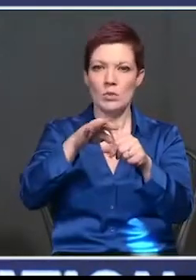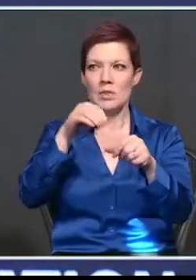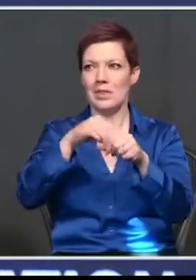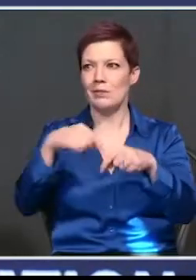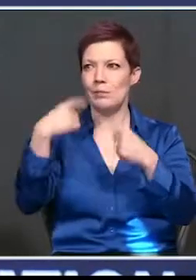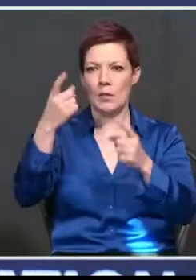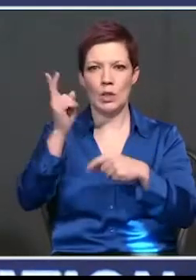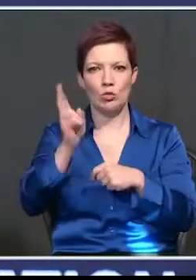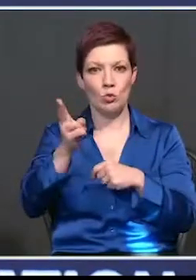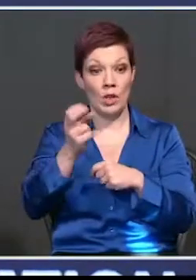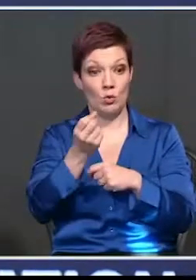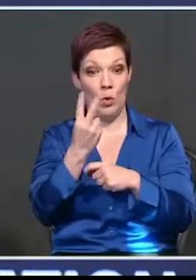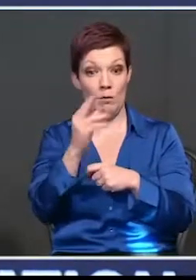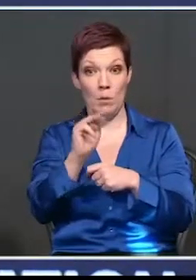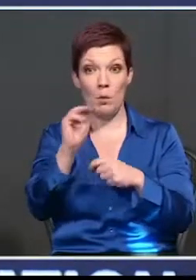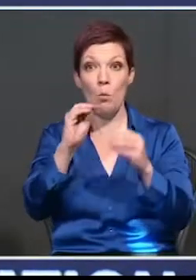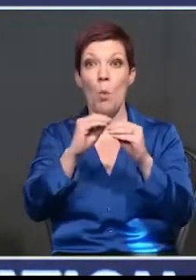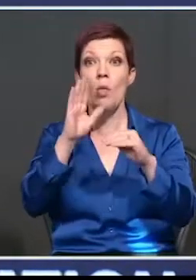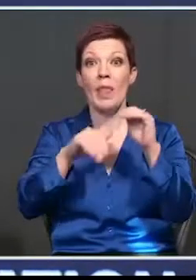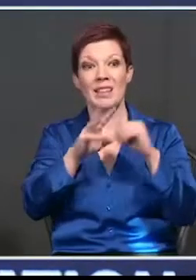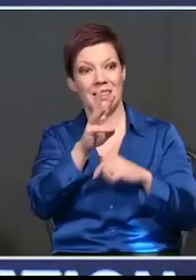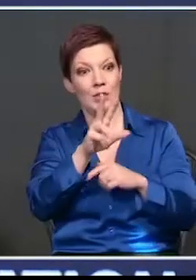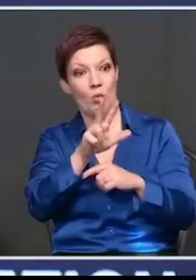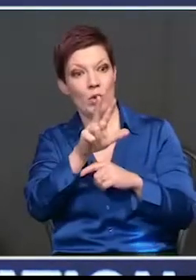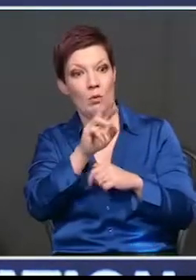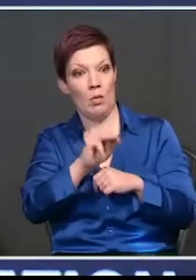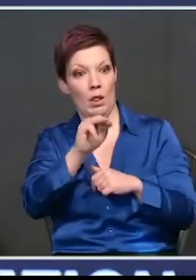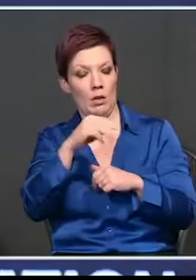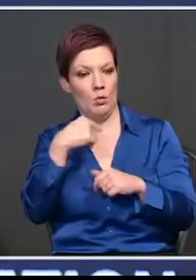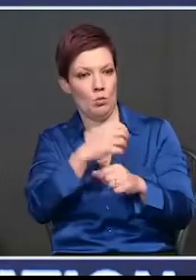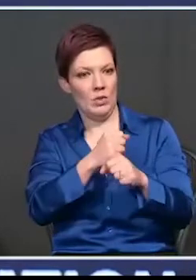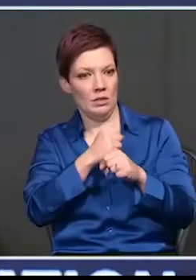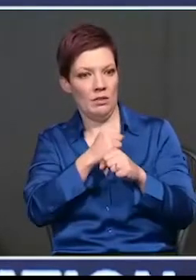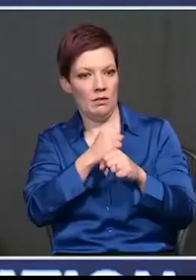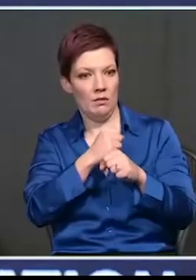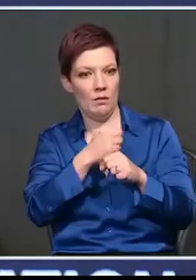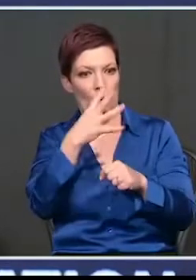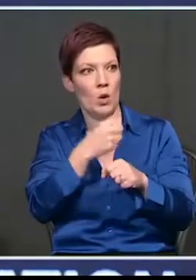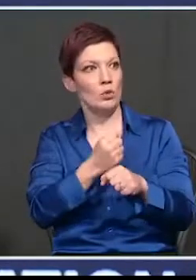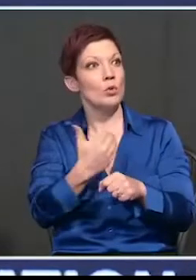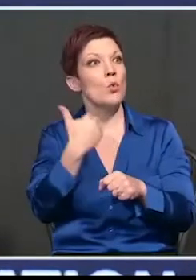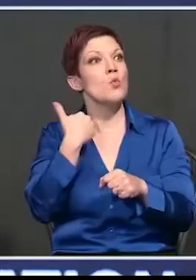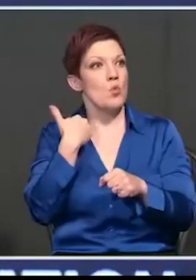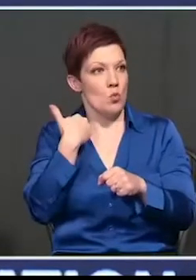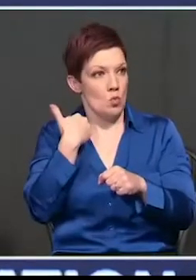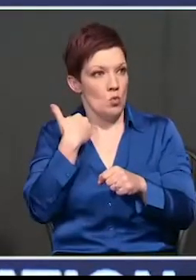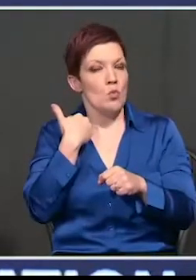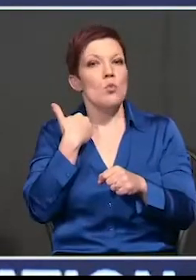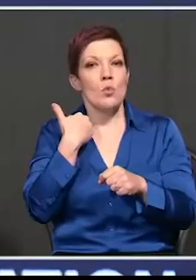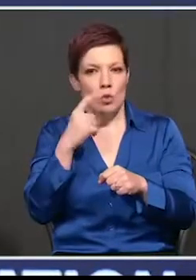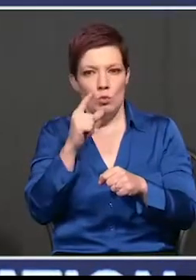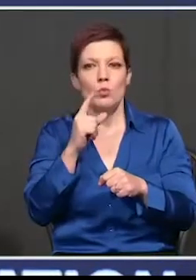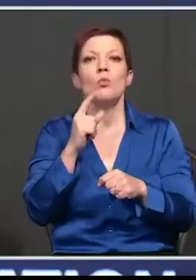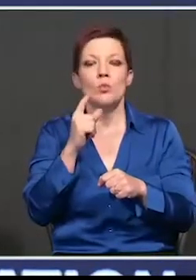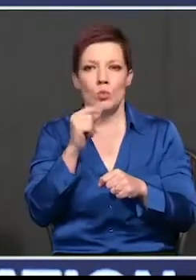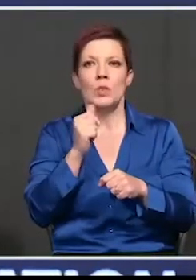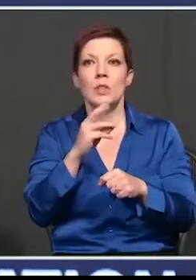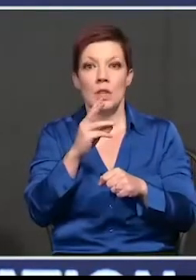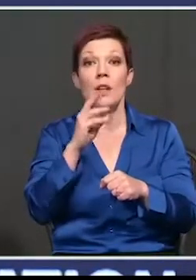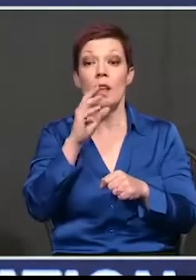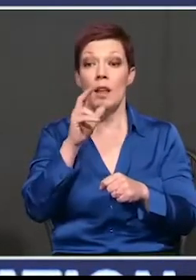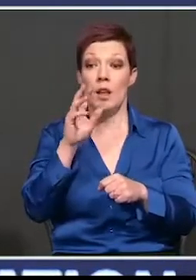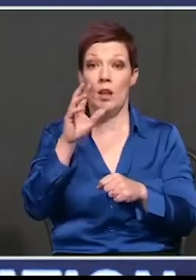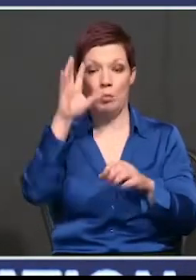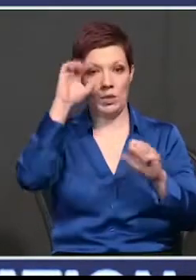12 million more than the 63 million we received four years ago. President Obama received three million